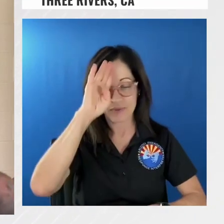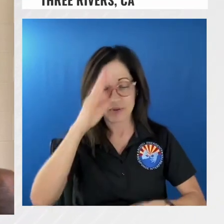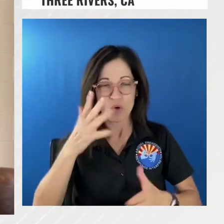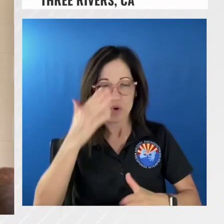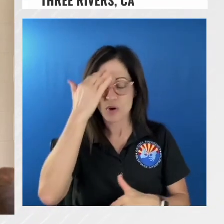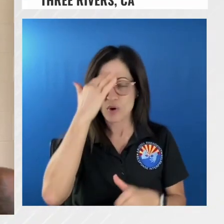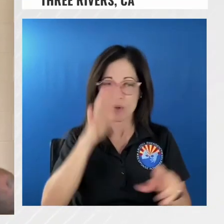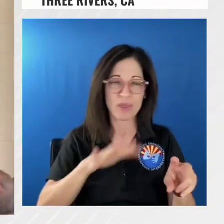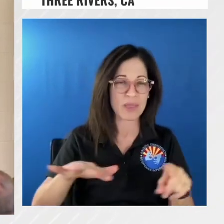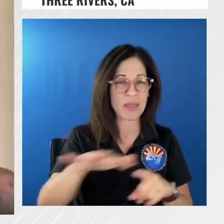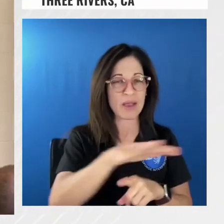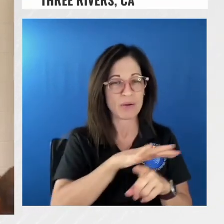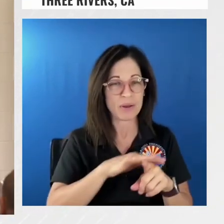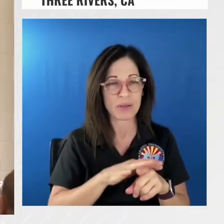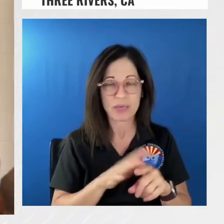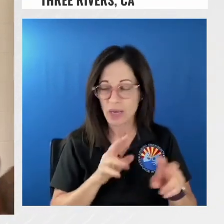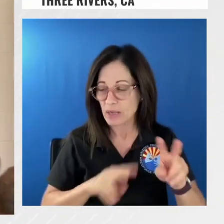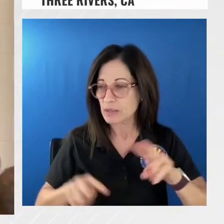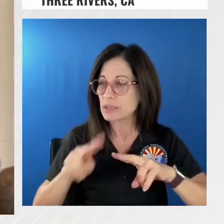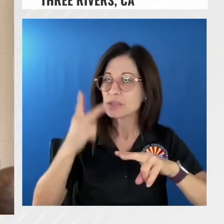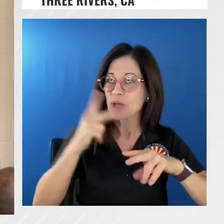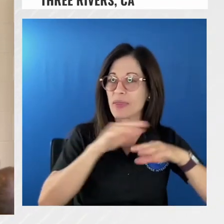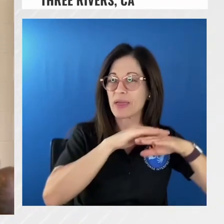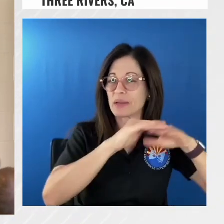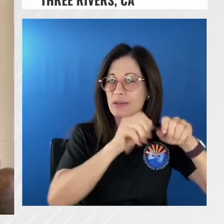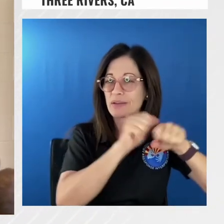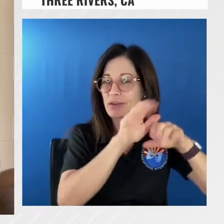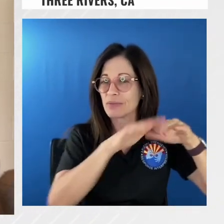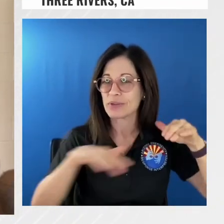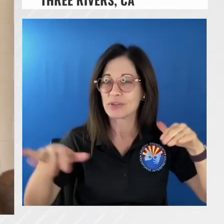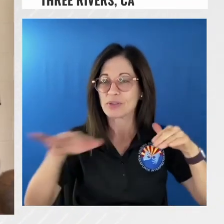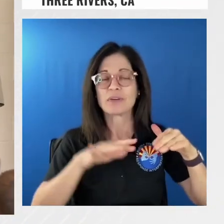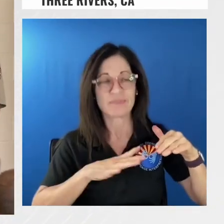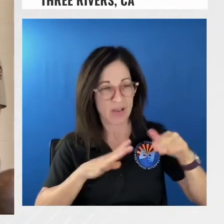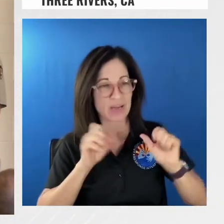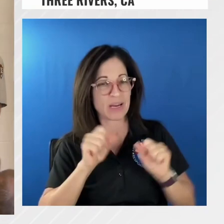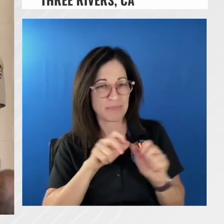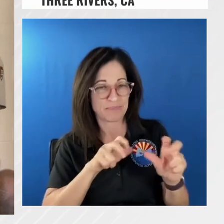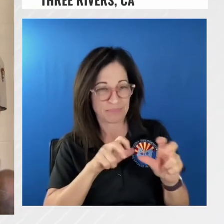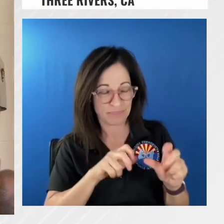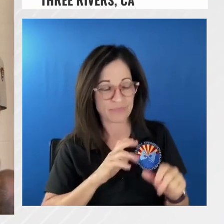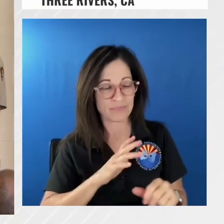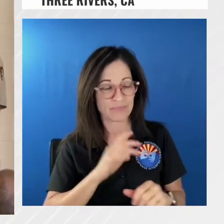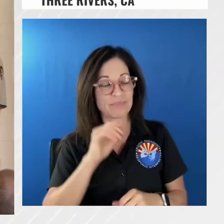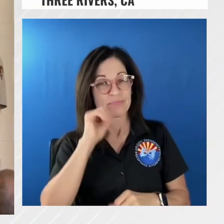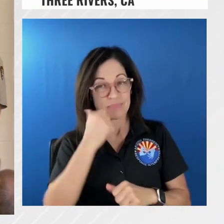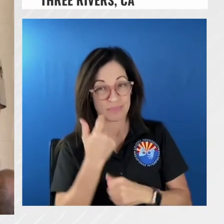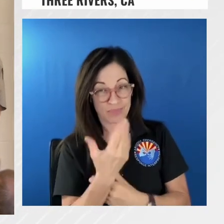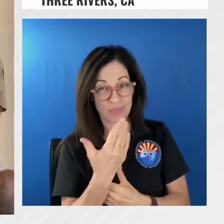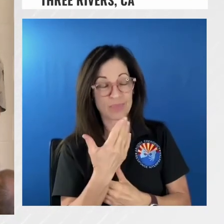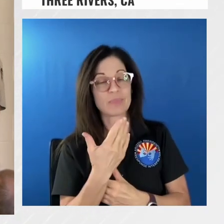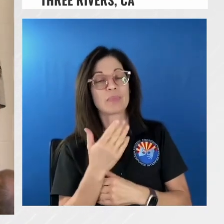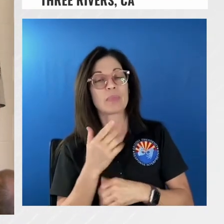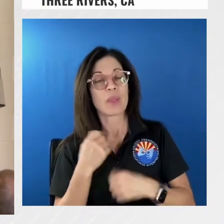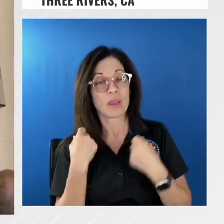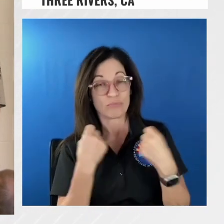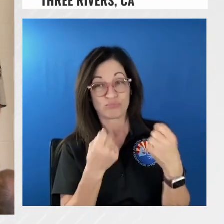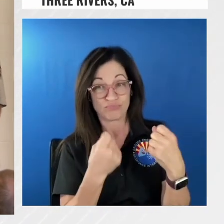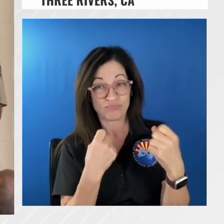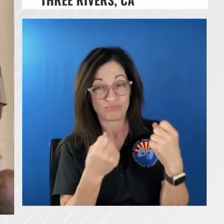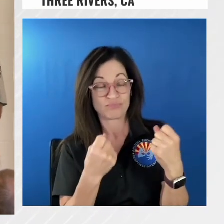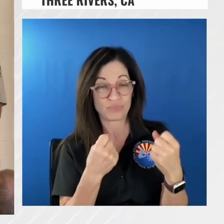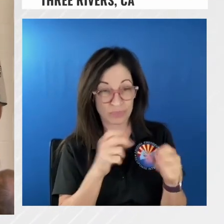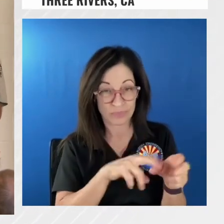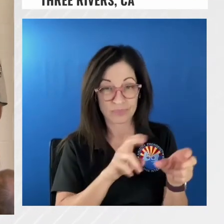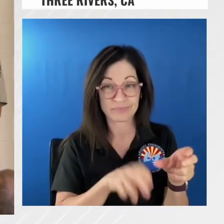uh looked at it across the ridge line and felt like they could get in there the following morning got in there crew started driving up got the helicopter